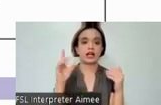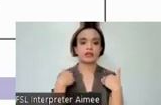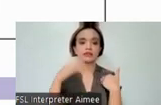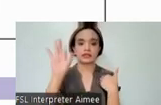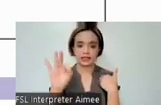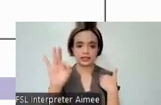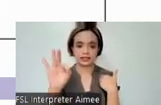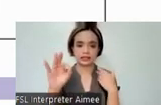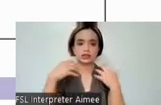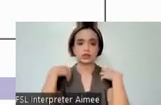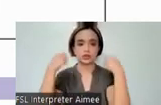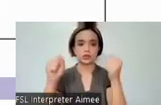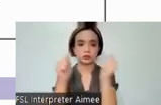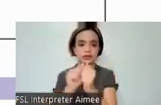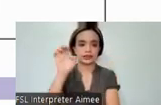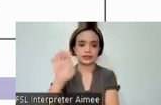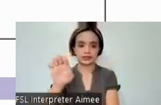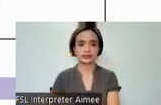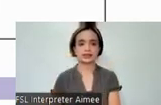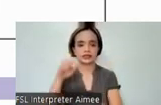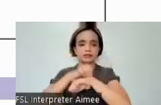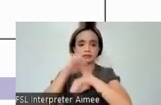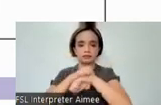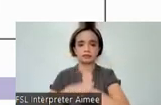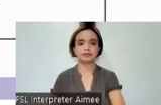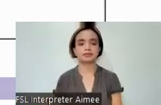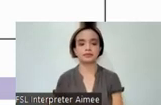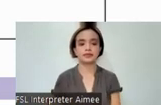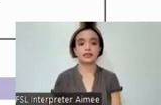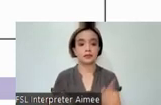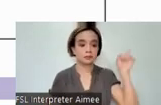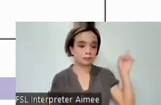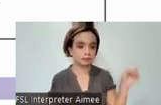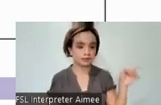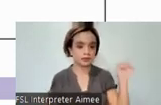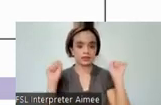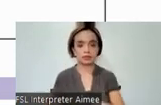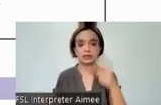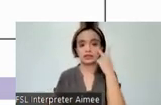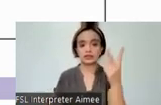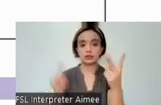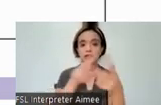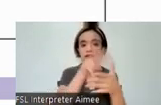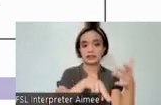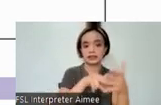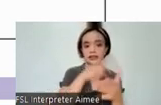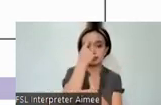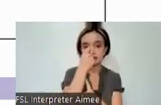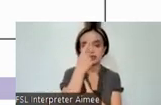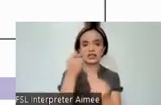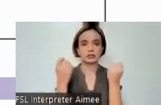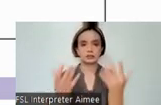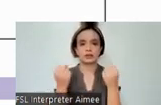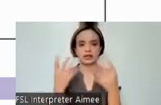correlations within English. On the table, we can see that reading comprehension has the most number of